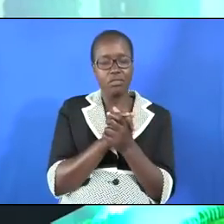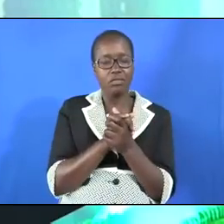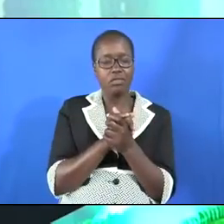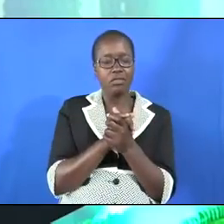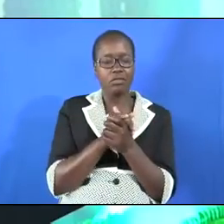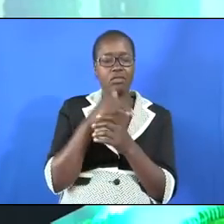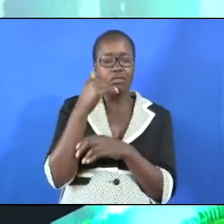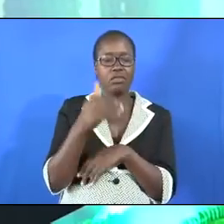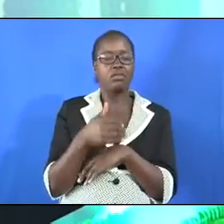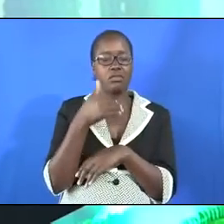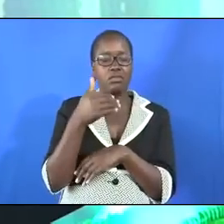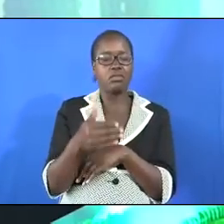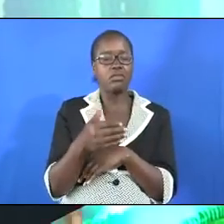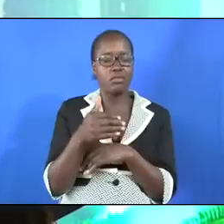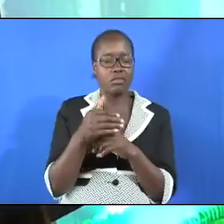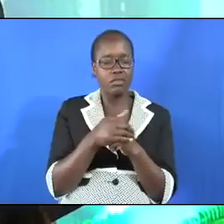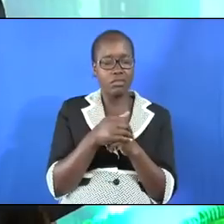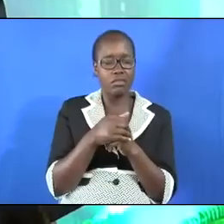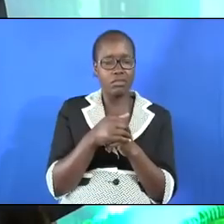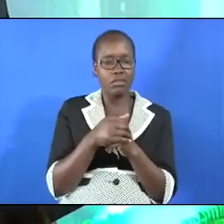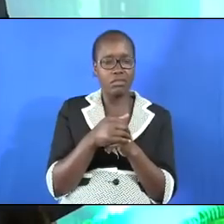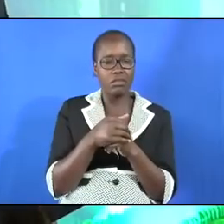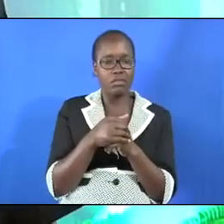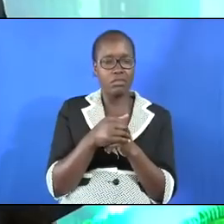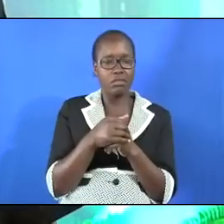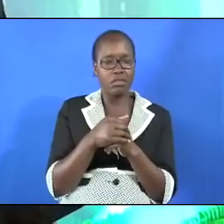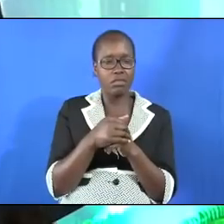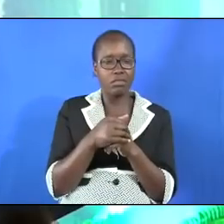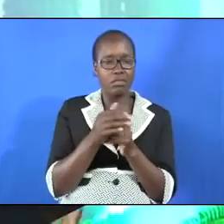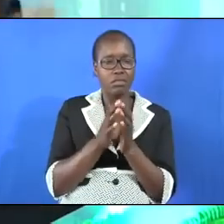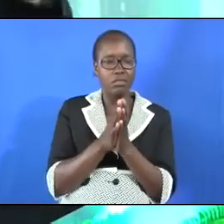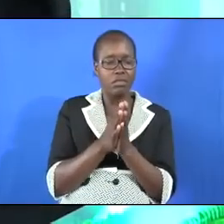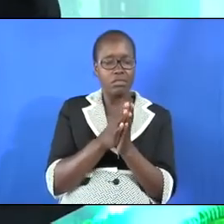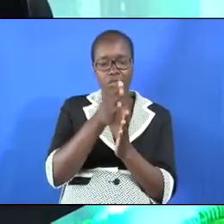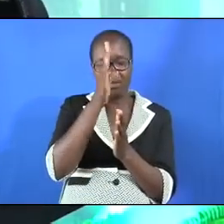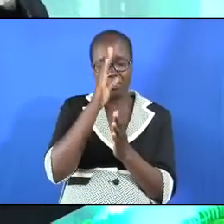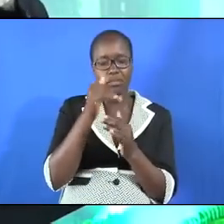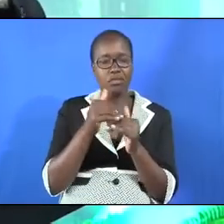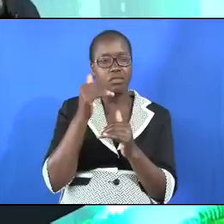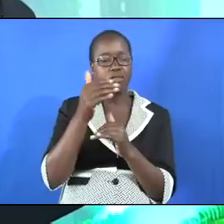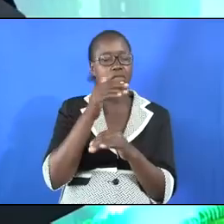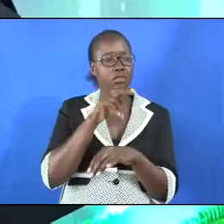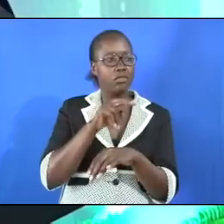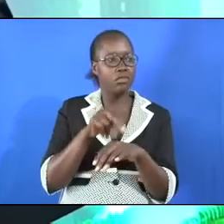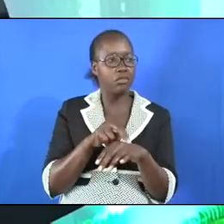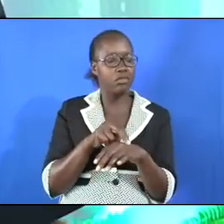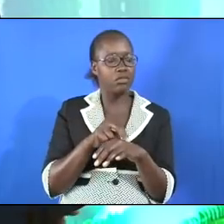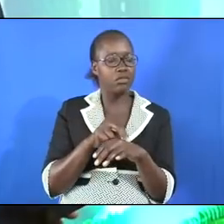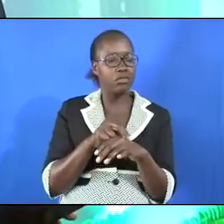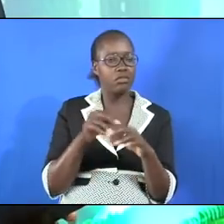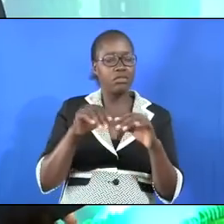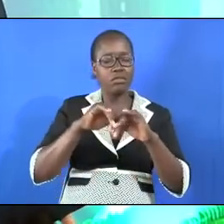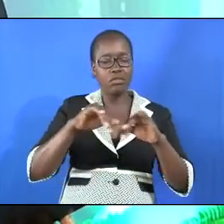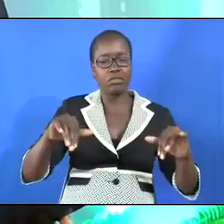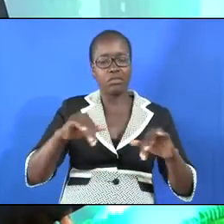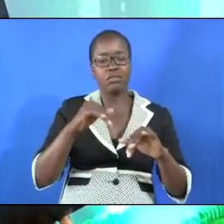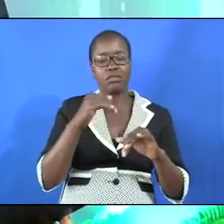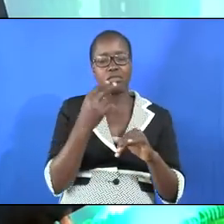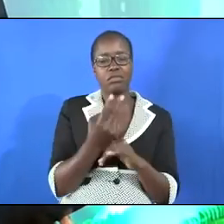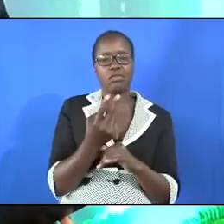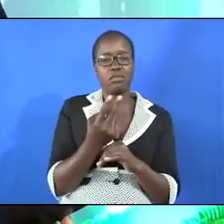constant stay in sin God after the nation Israel has split into two